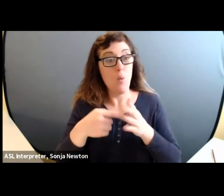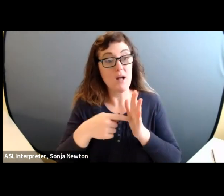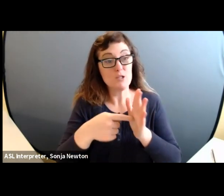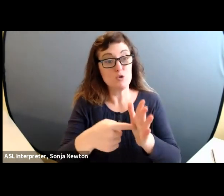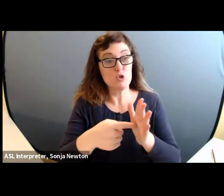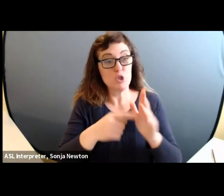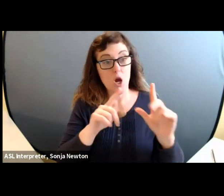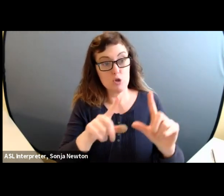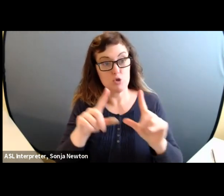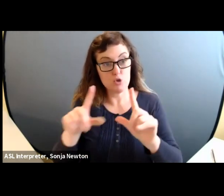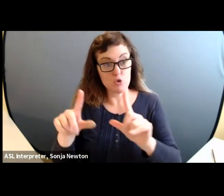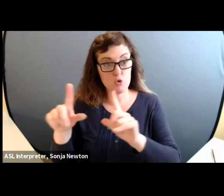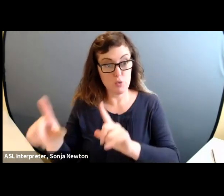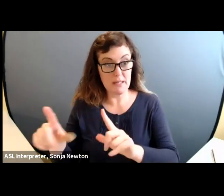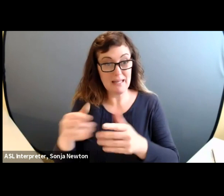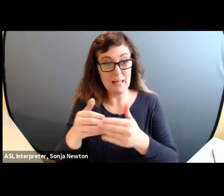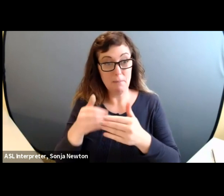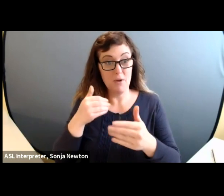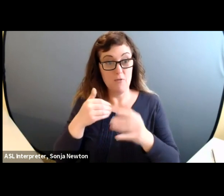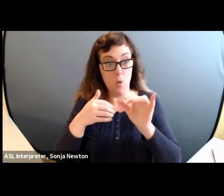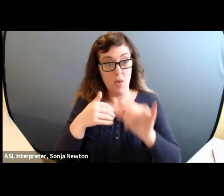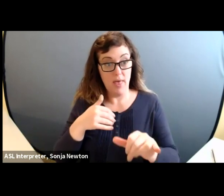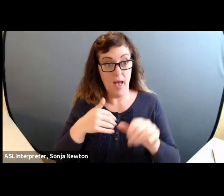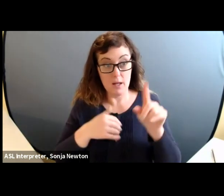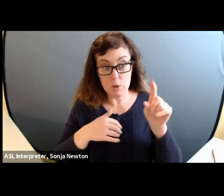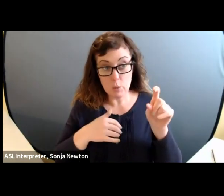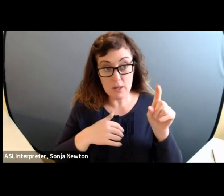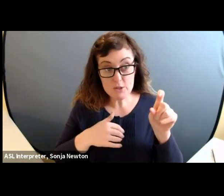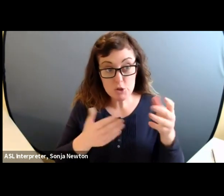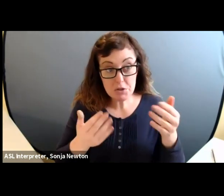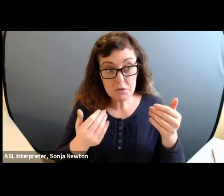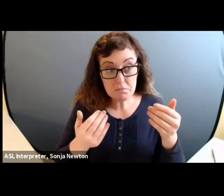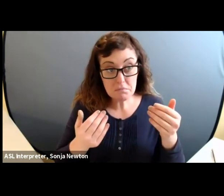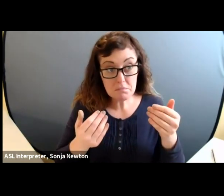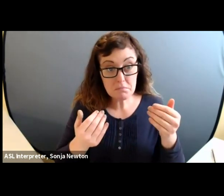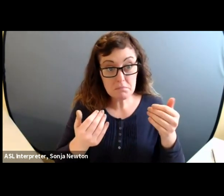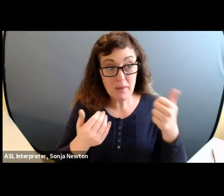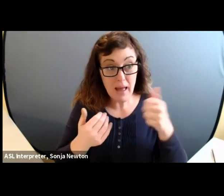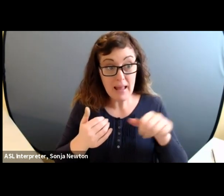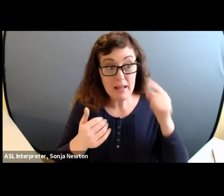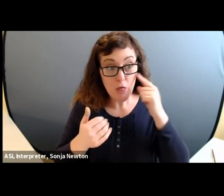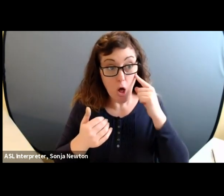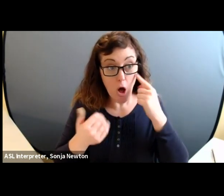Does anyone have any questions before I jump into it? Any thoughts?